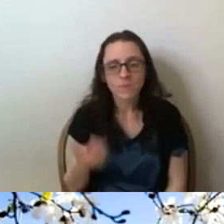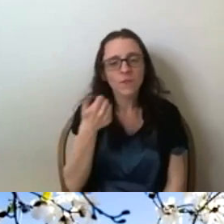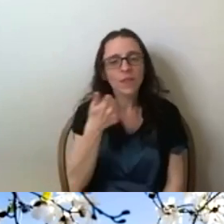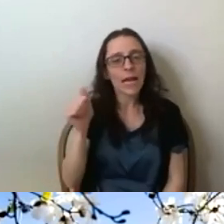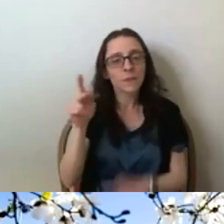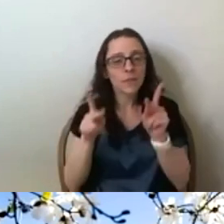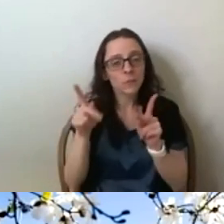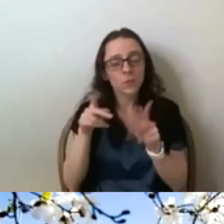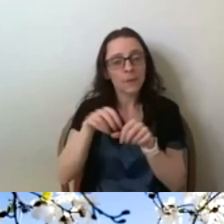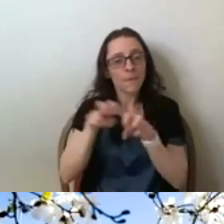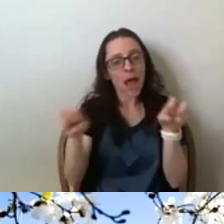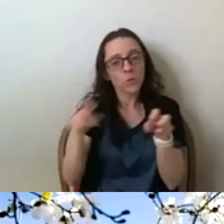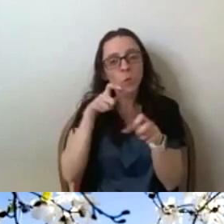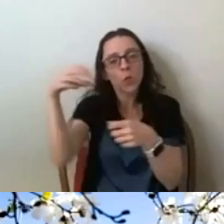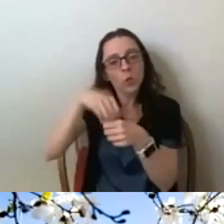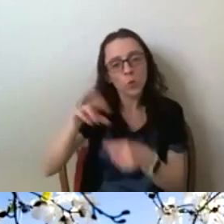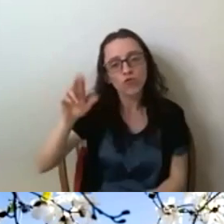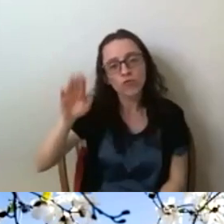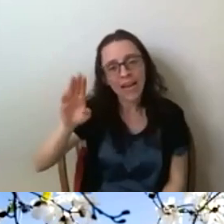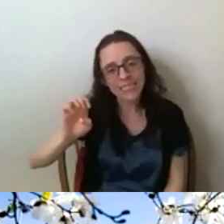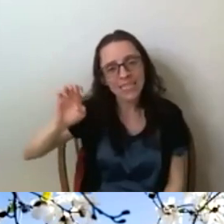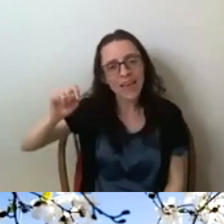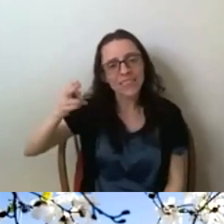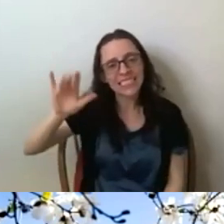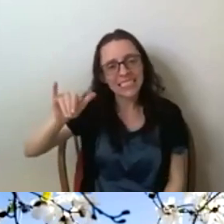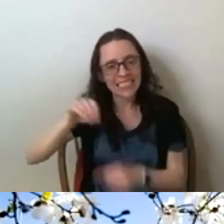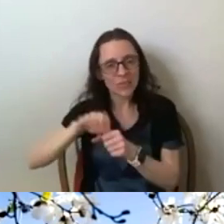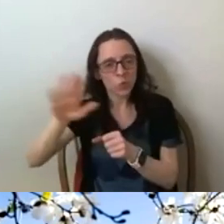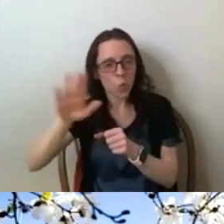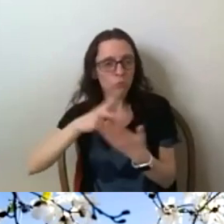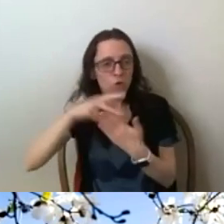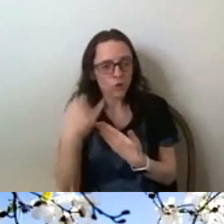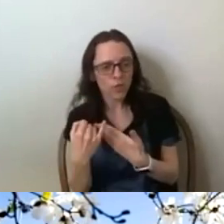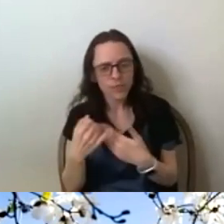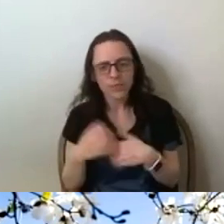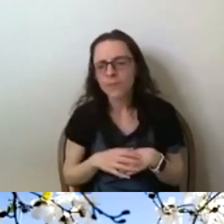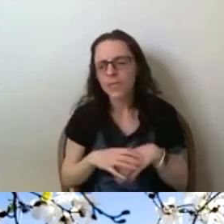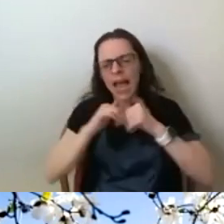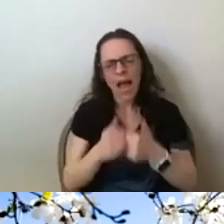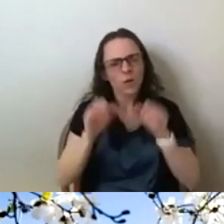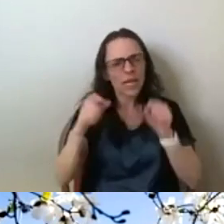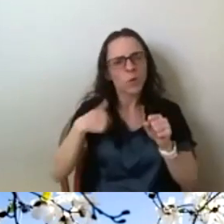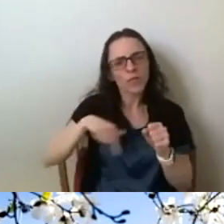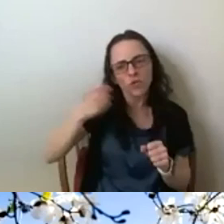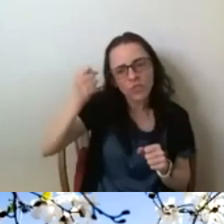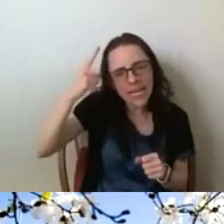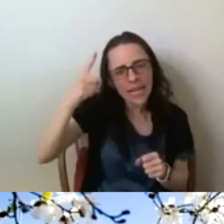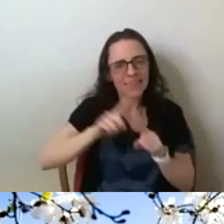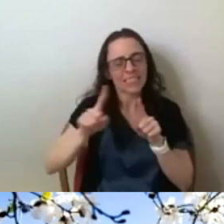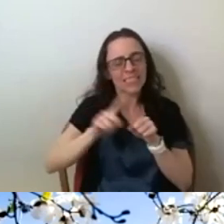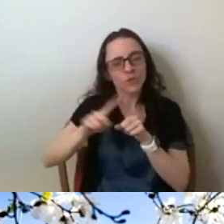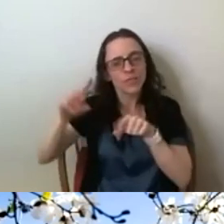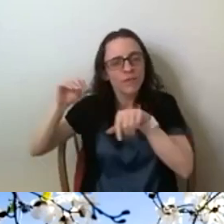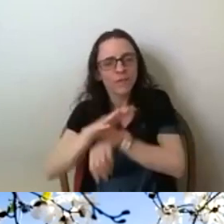ethnicity in their project, how do we begin understanding the factors embedded in your research through a non-hubogenous